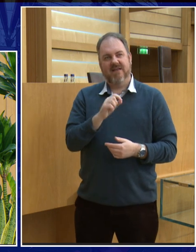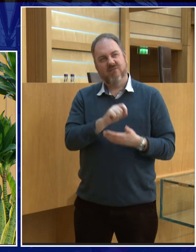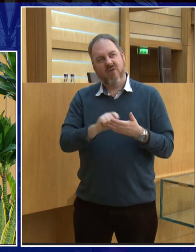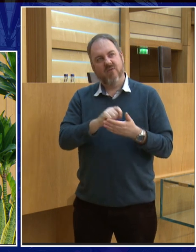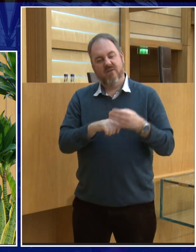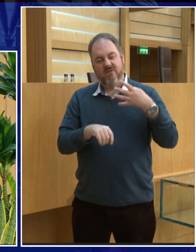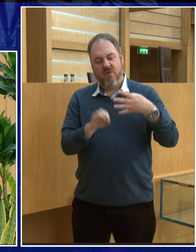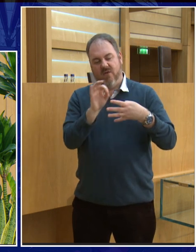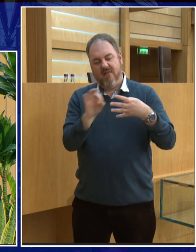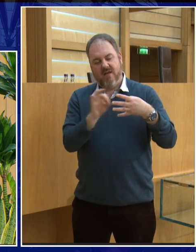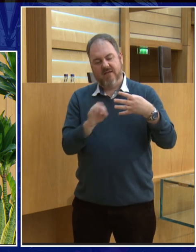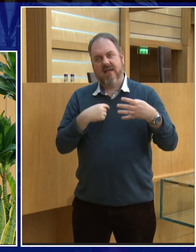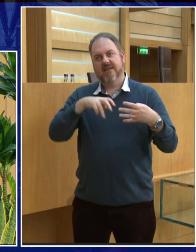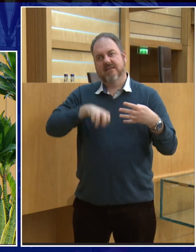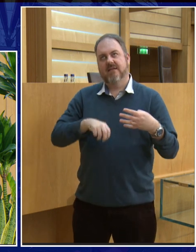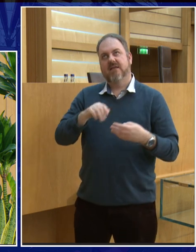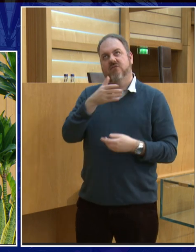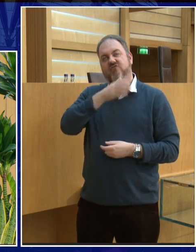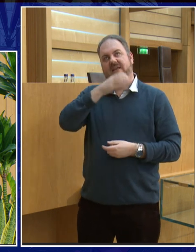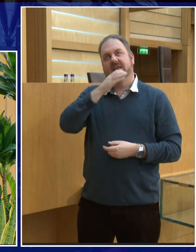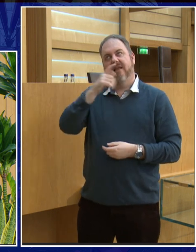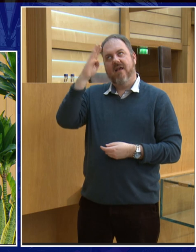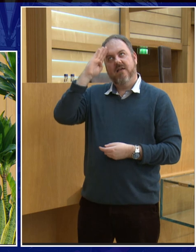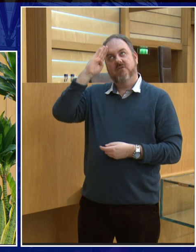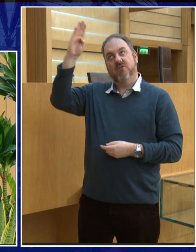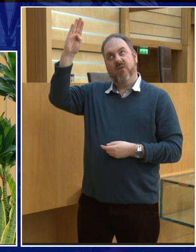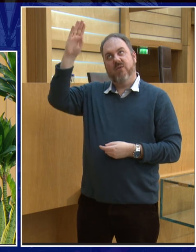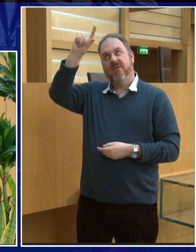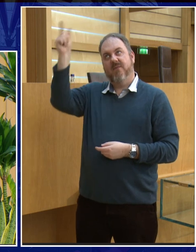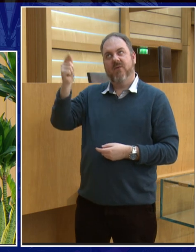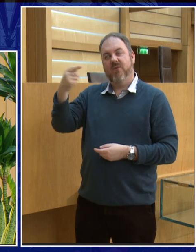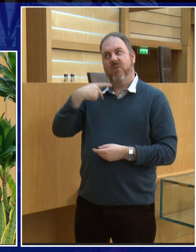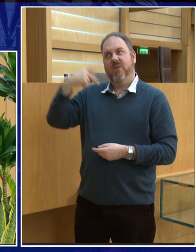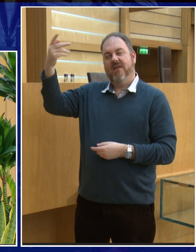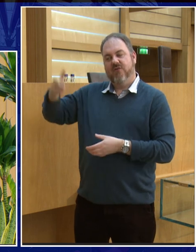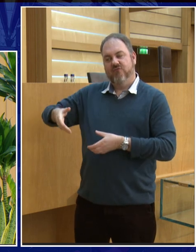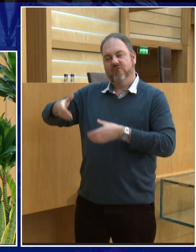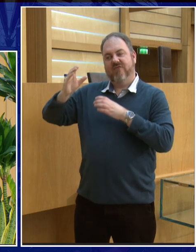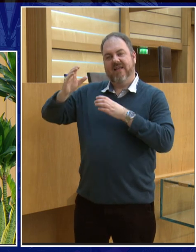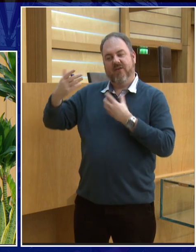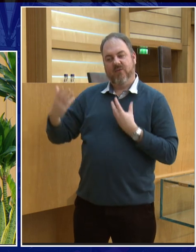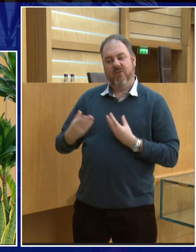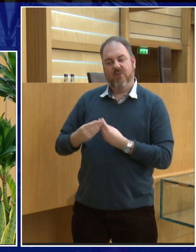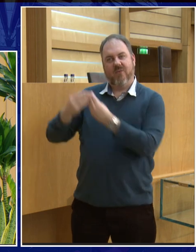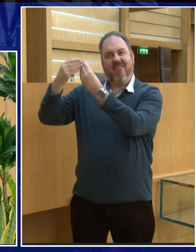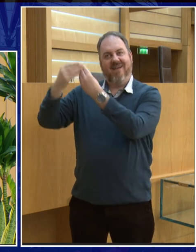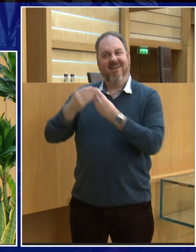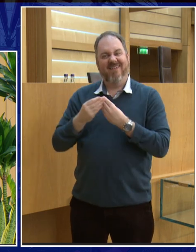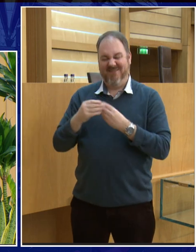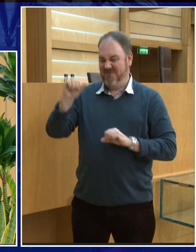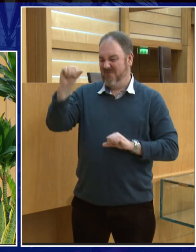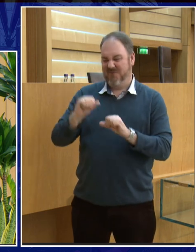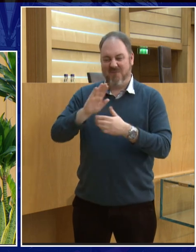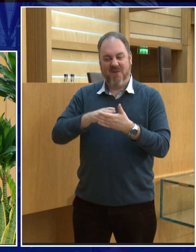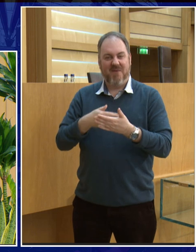and it says I sit here drinking and I salute the moon and we drink together. Now I've done that because I'm a lunatic and so I do that sort of thing but I was